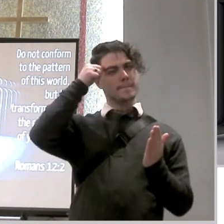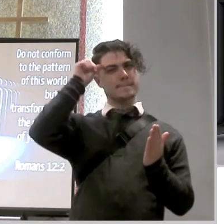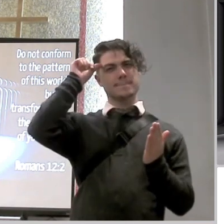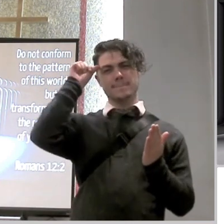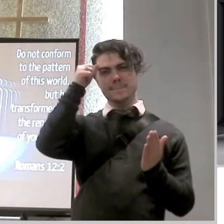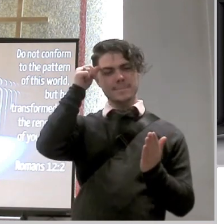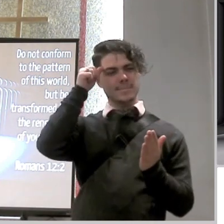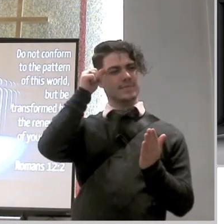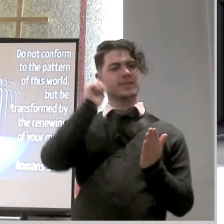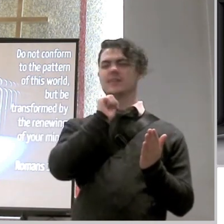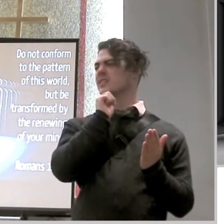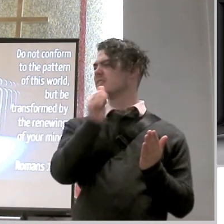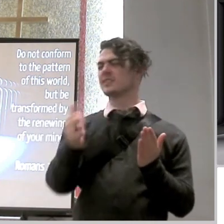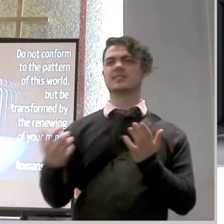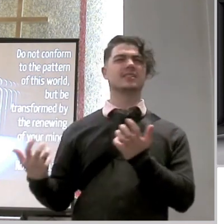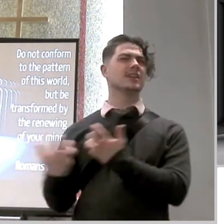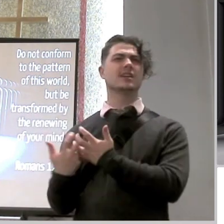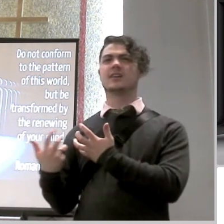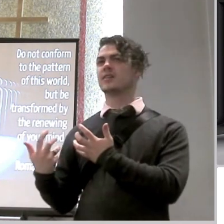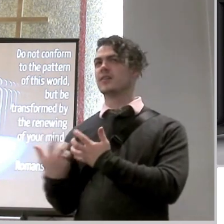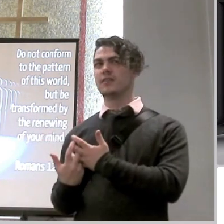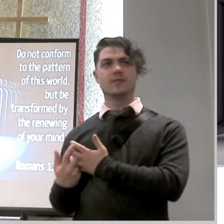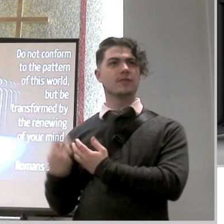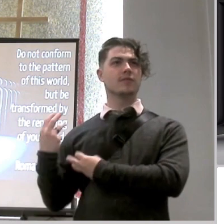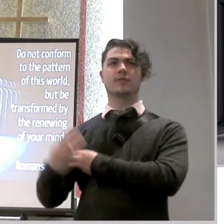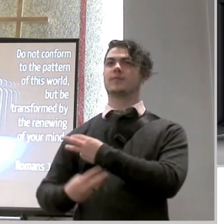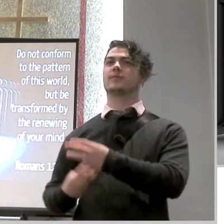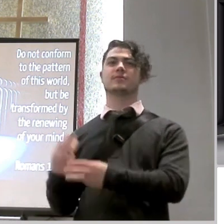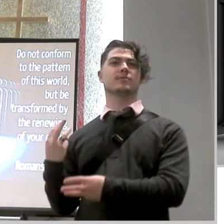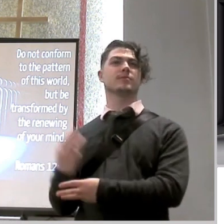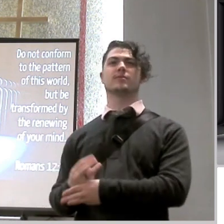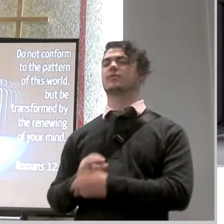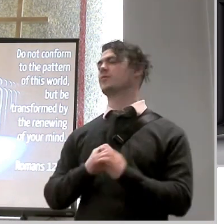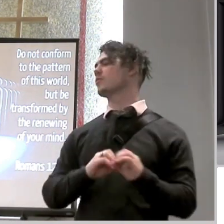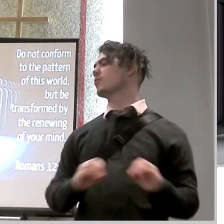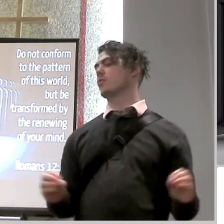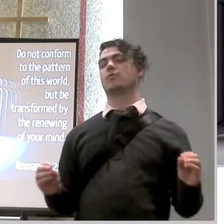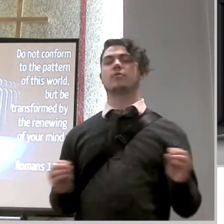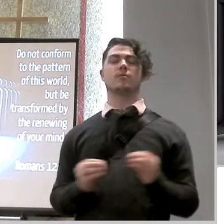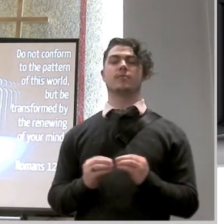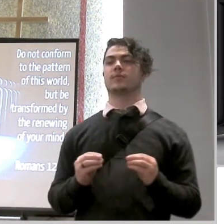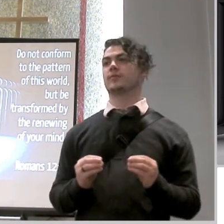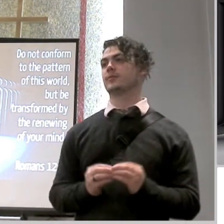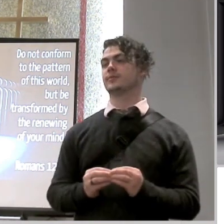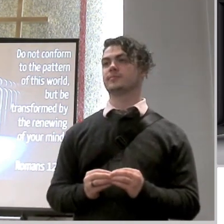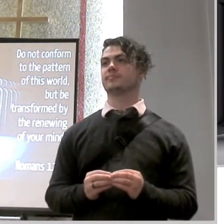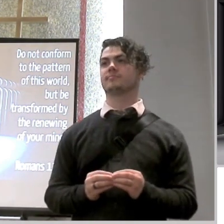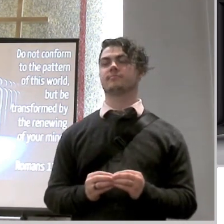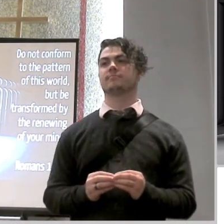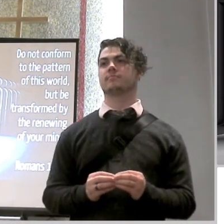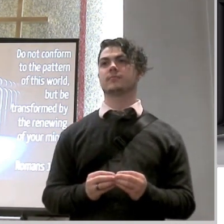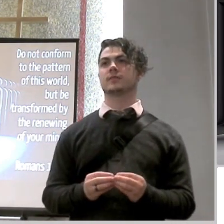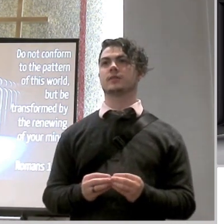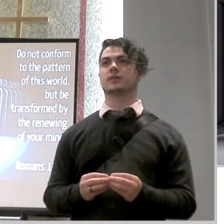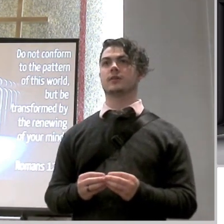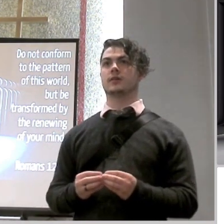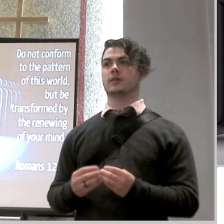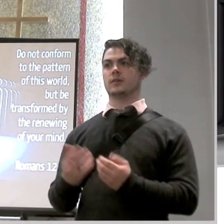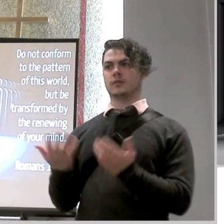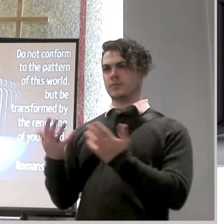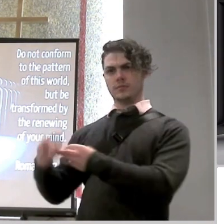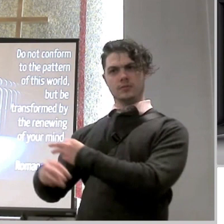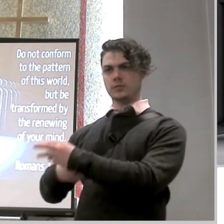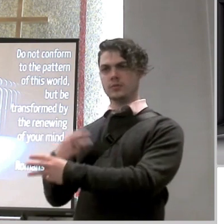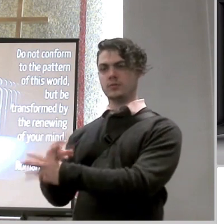not conform any longer to the pattern of this world if you don't know what the pattern of this world is